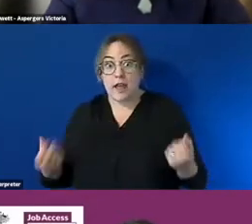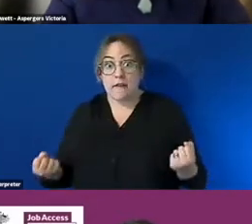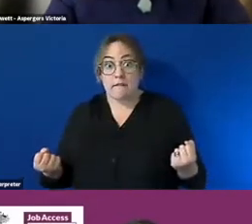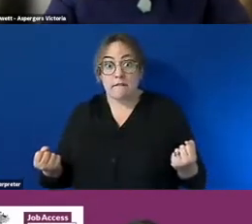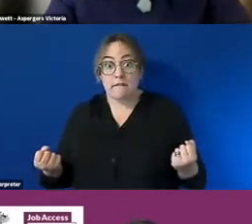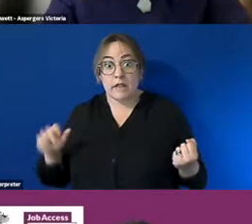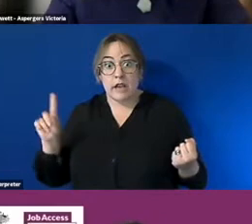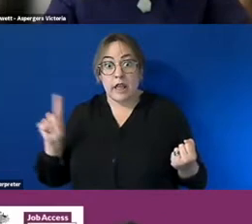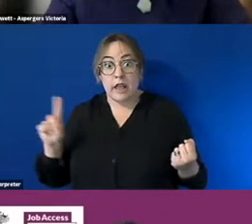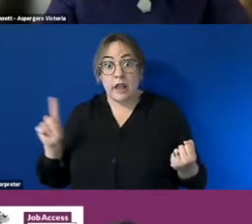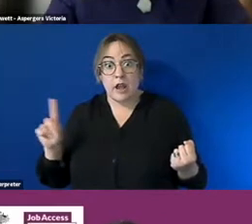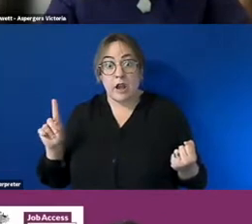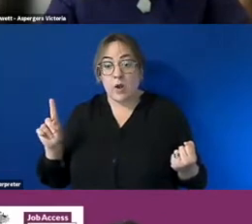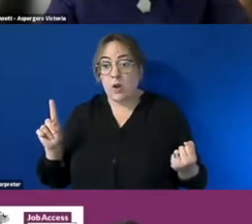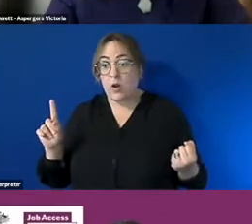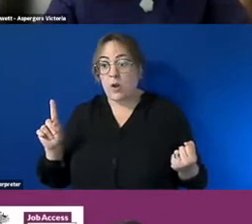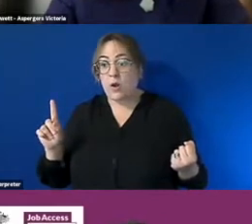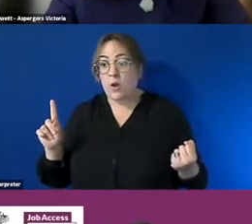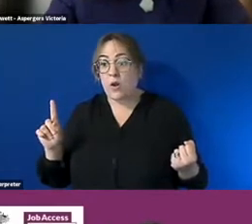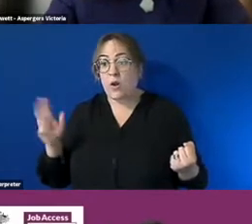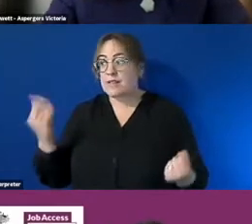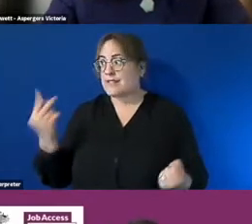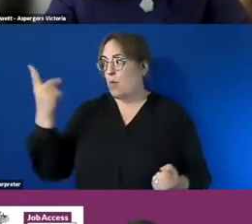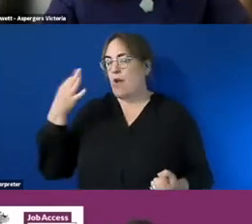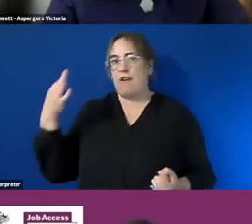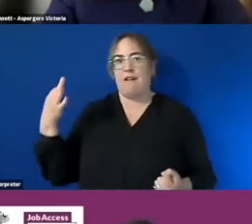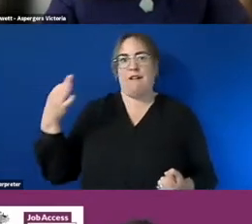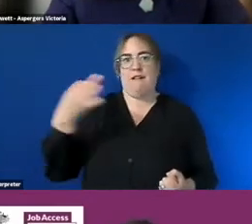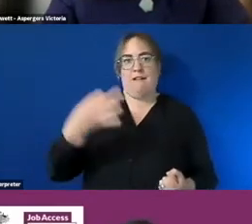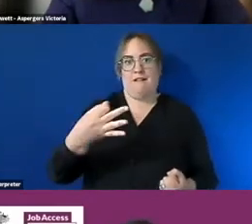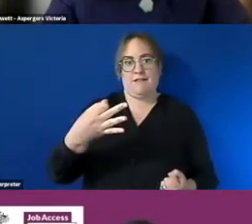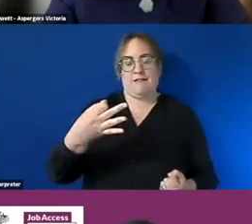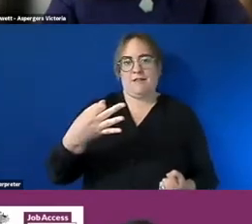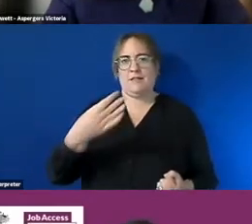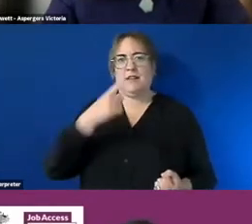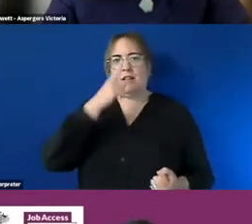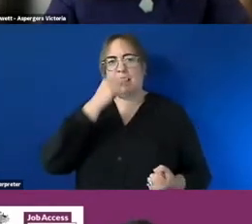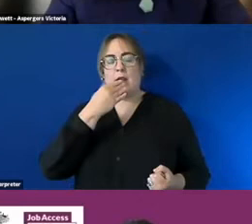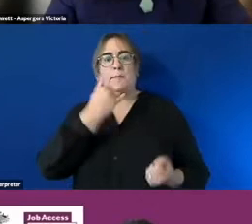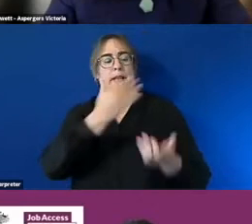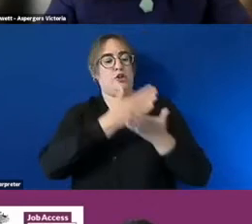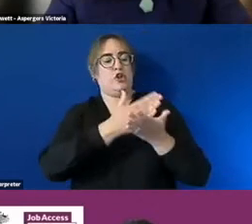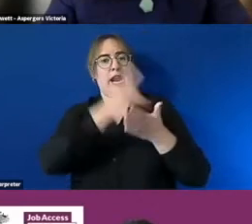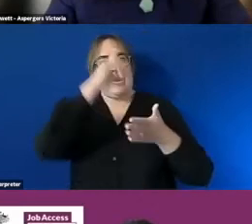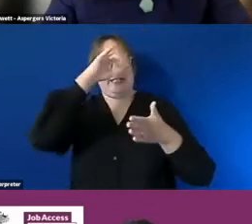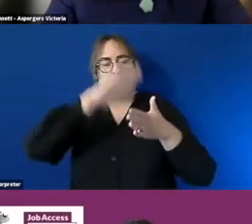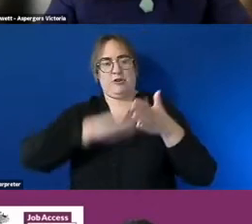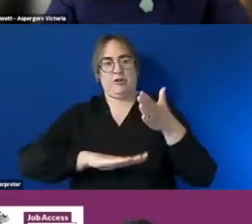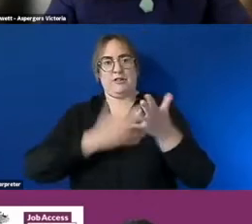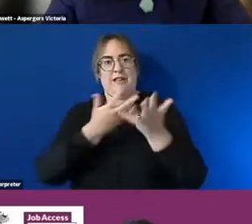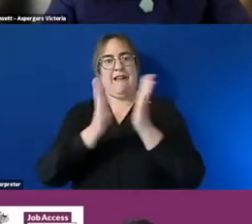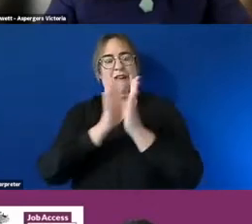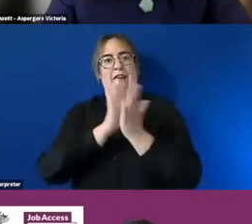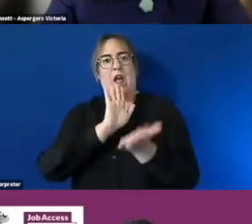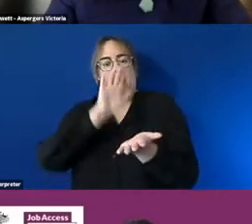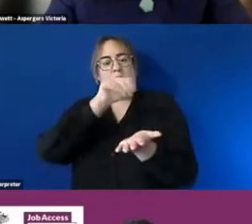um and we have an anonymous attendee uh who's asking would you mind sharing your experience with approaching requests for